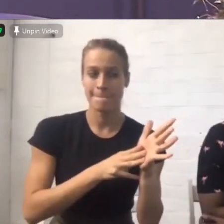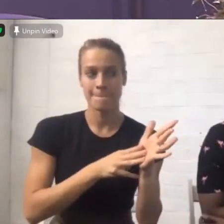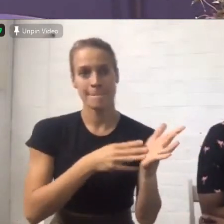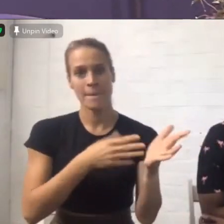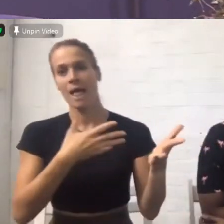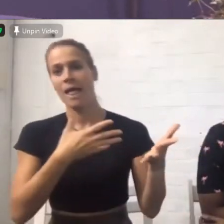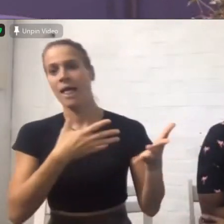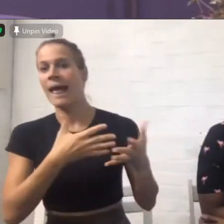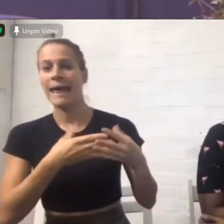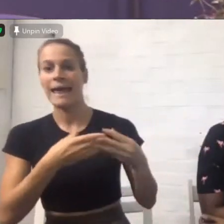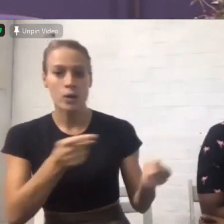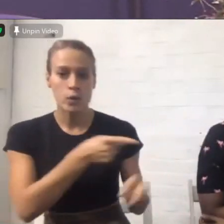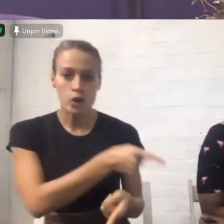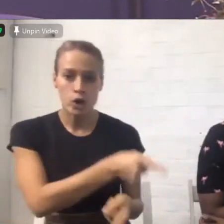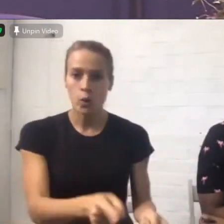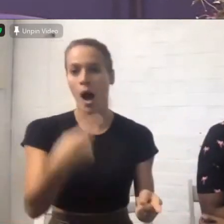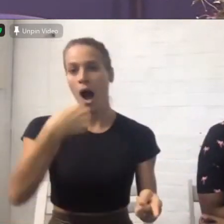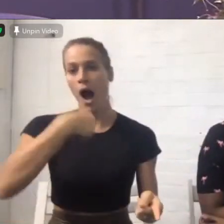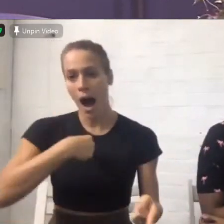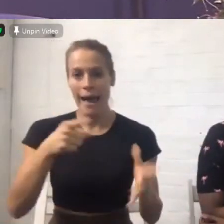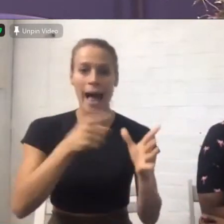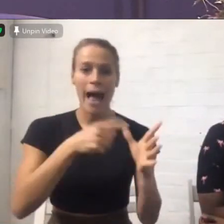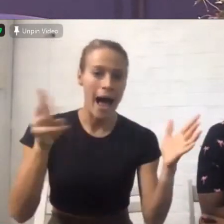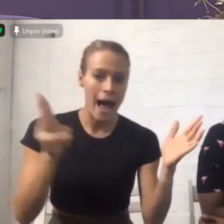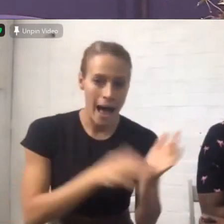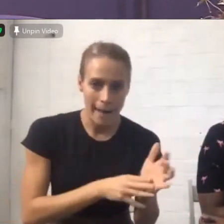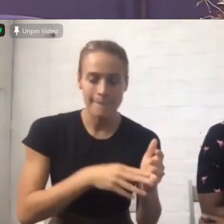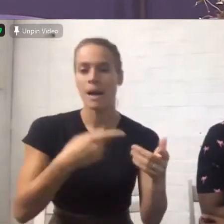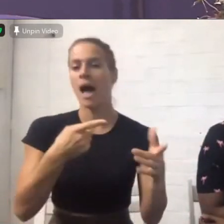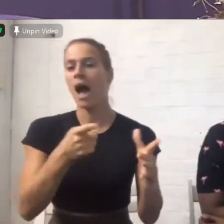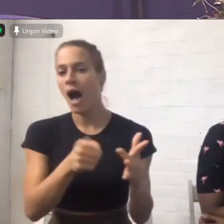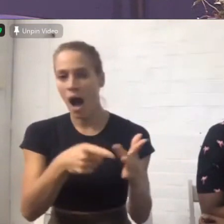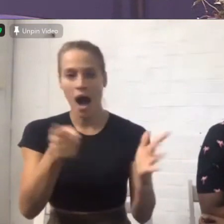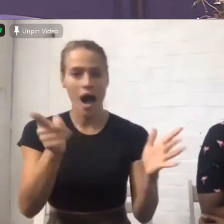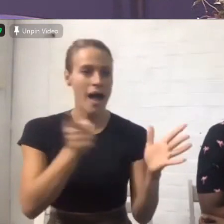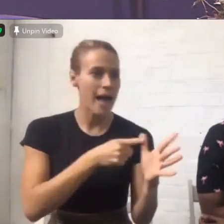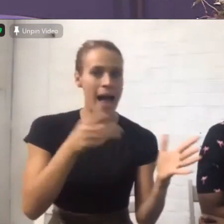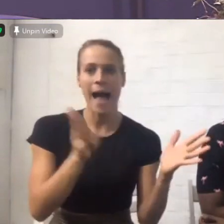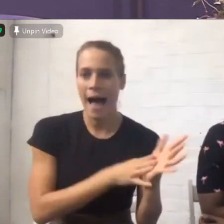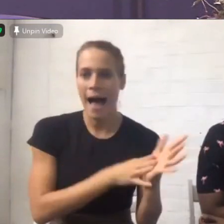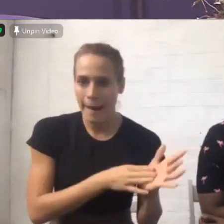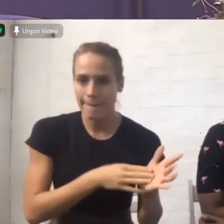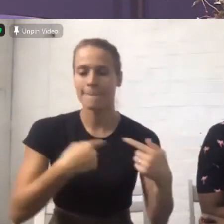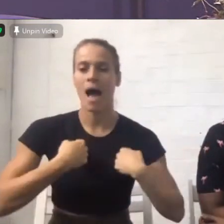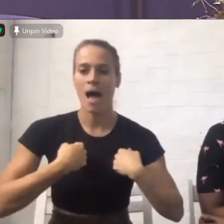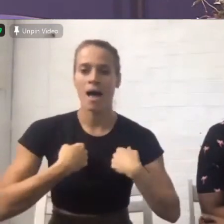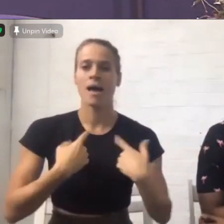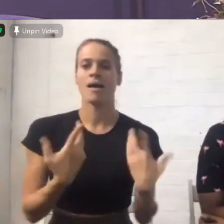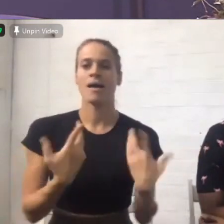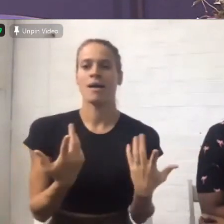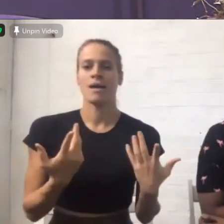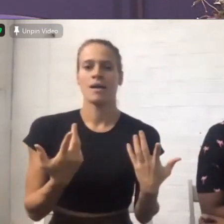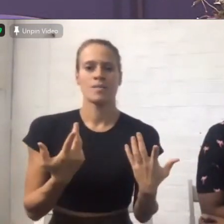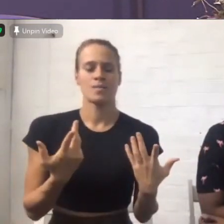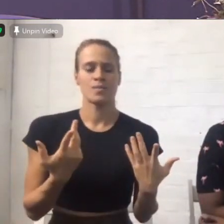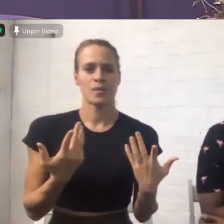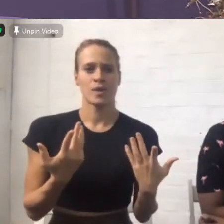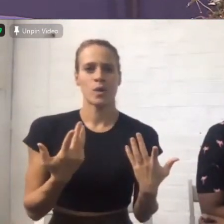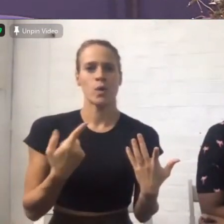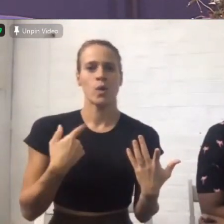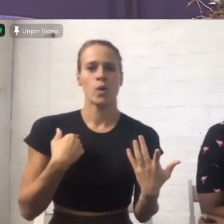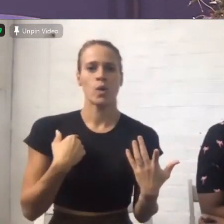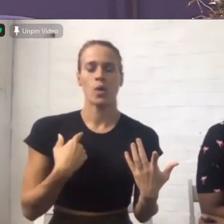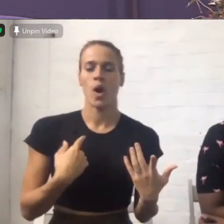one, and you may be familiar with others, like the one we love, I am the Lord that